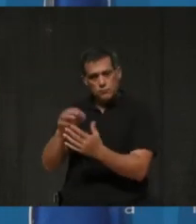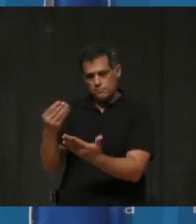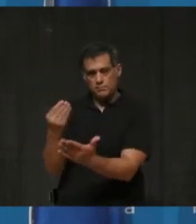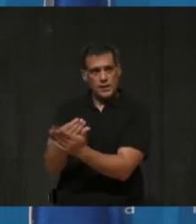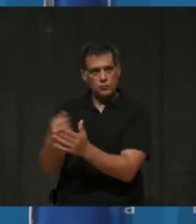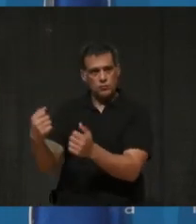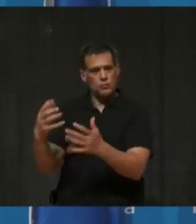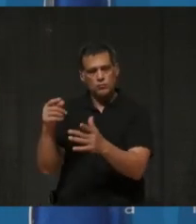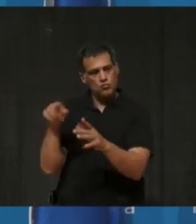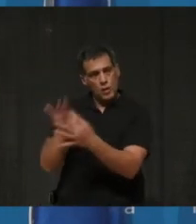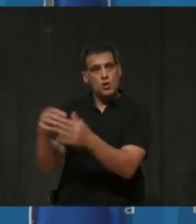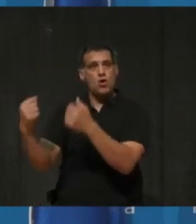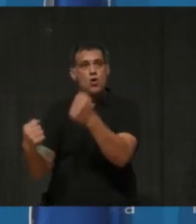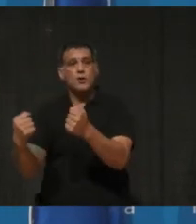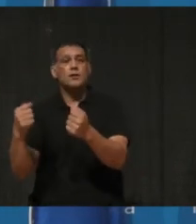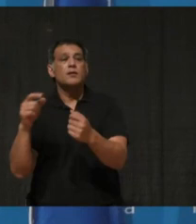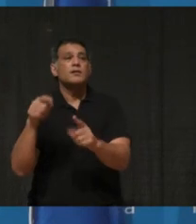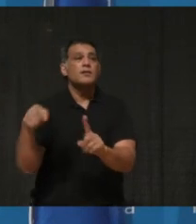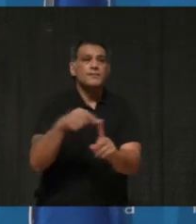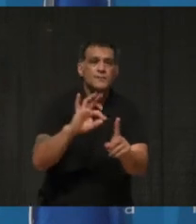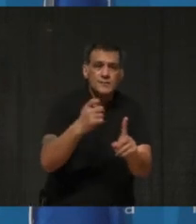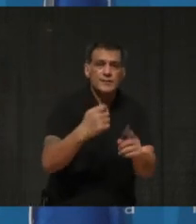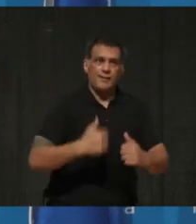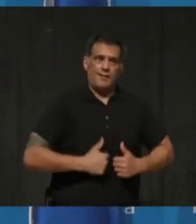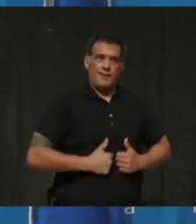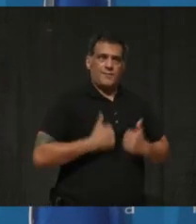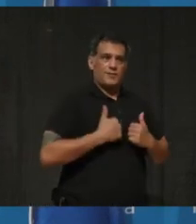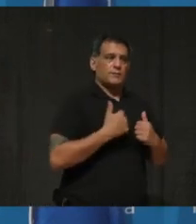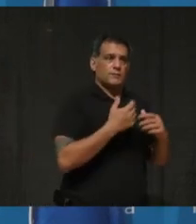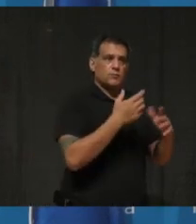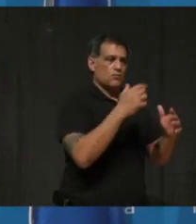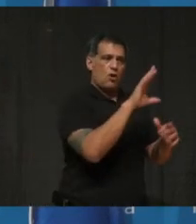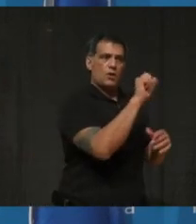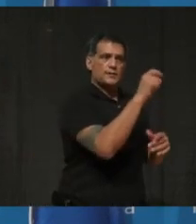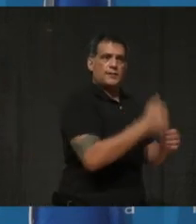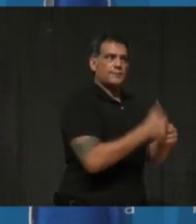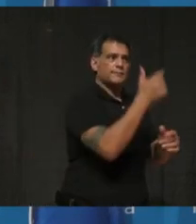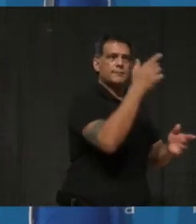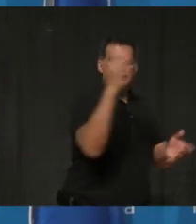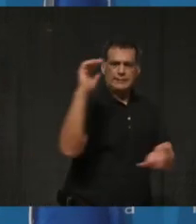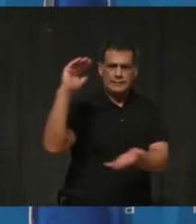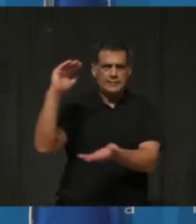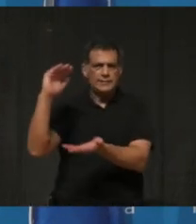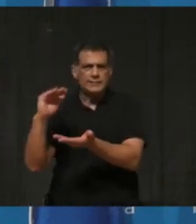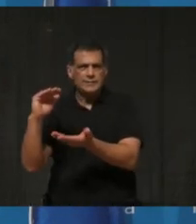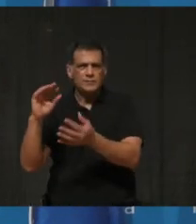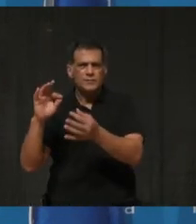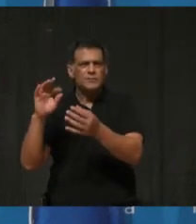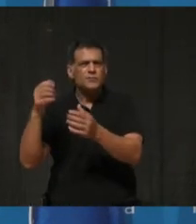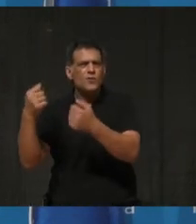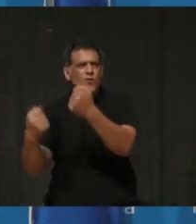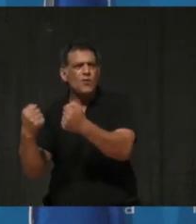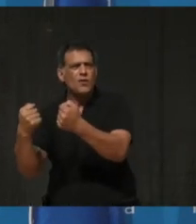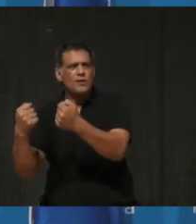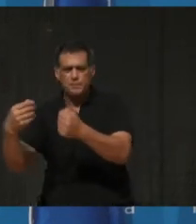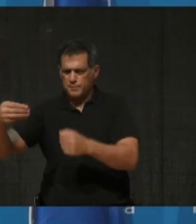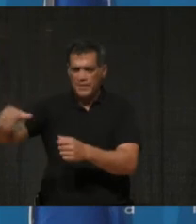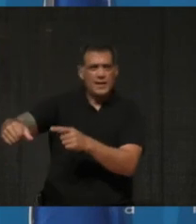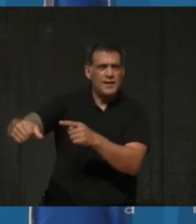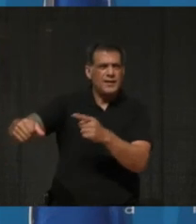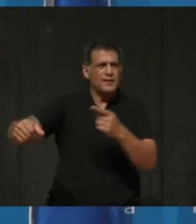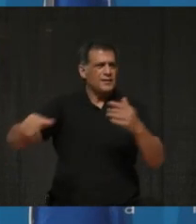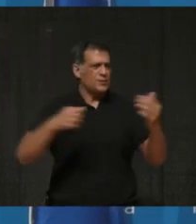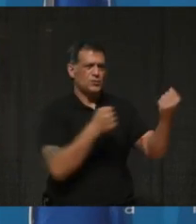living increase, as well as cutting our car allowance, just to empathize with our residents and in solidarity with our